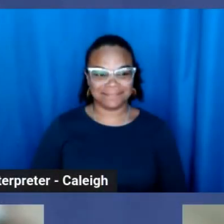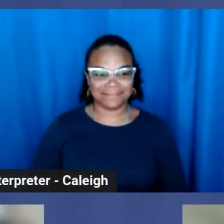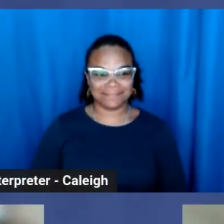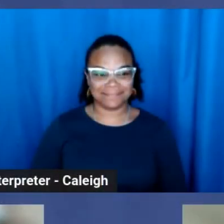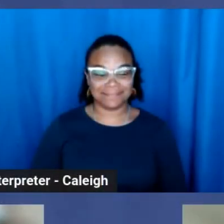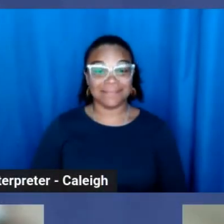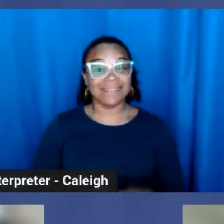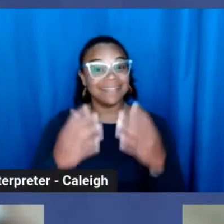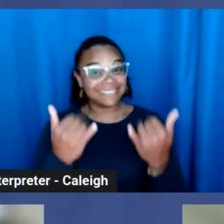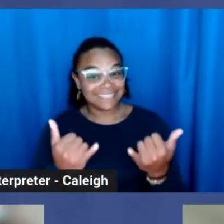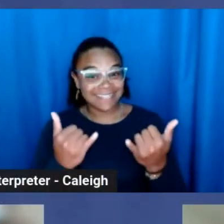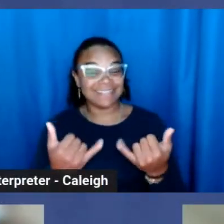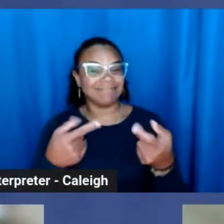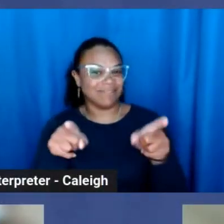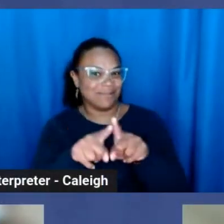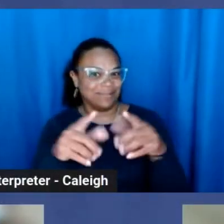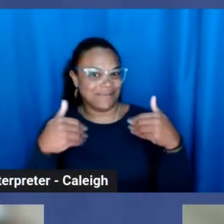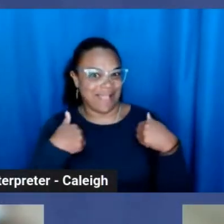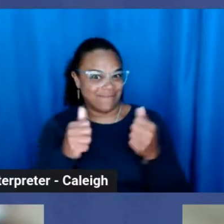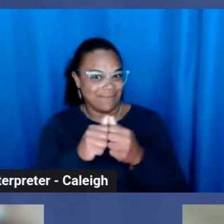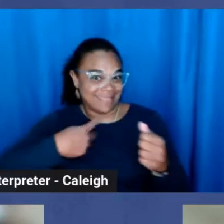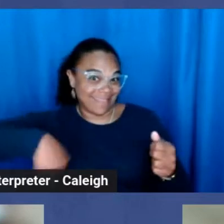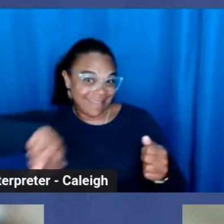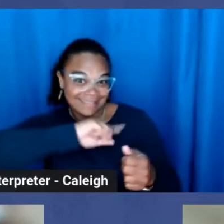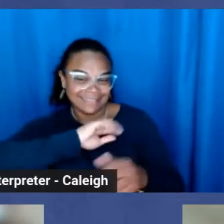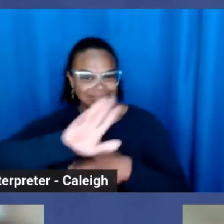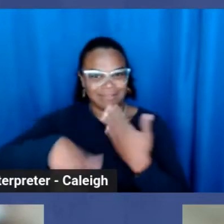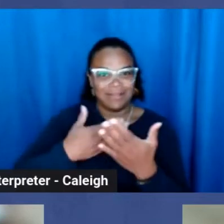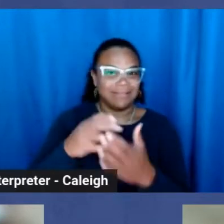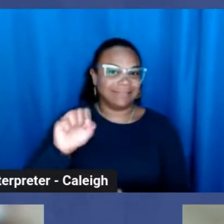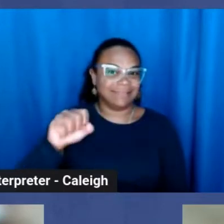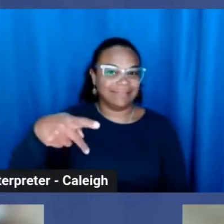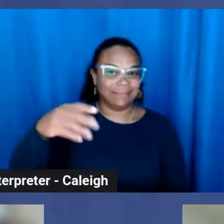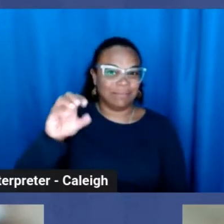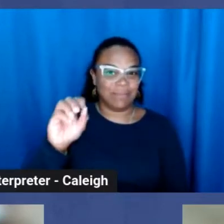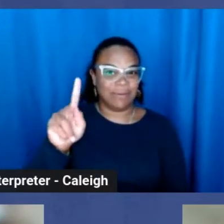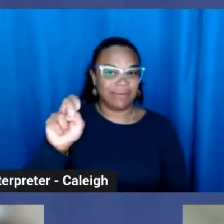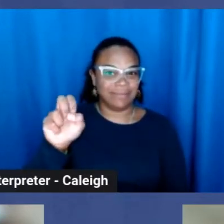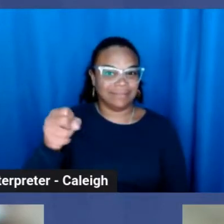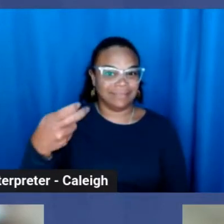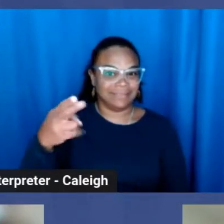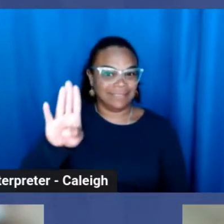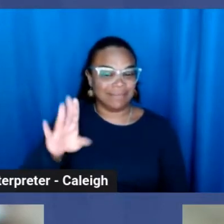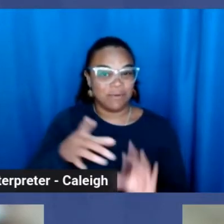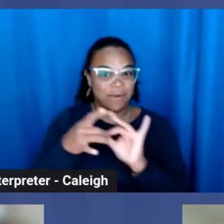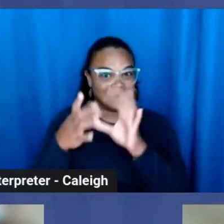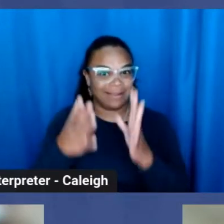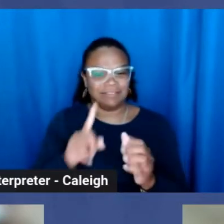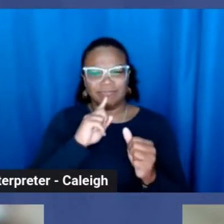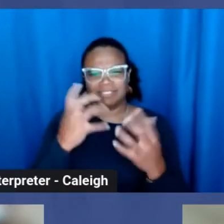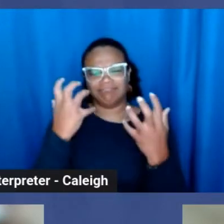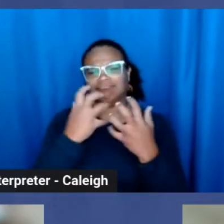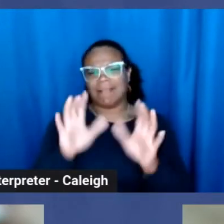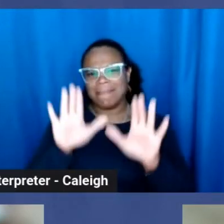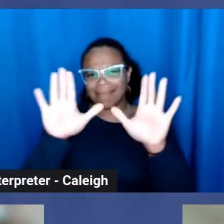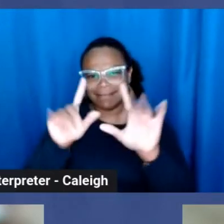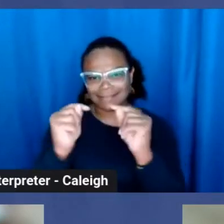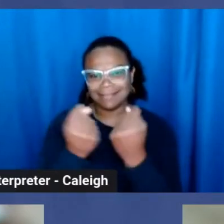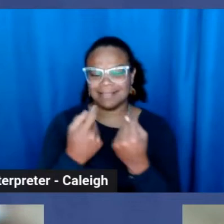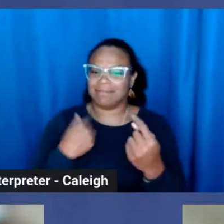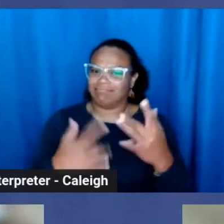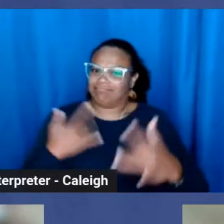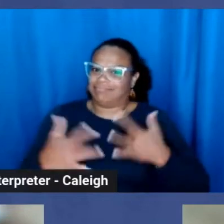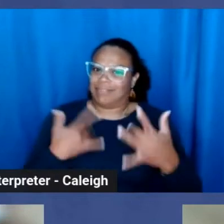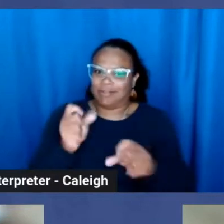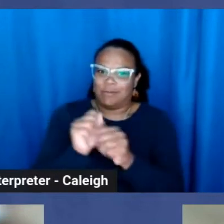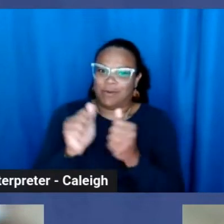And today, we also have with us all of the Spokes Hub coordinators. This is an amazing team, and I'm just so thrilled to